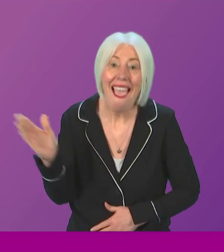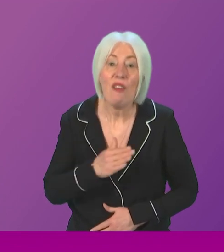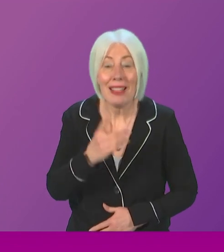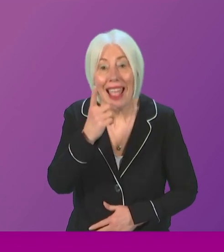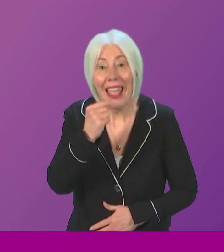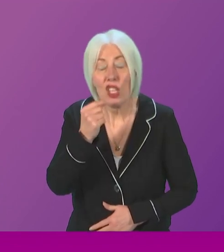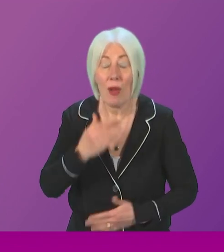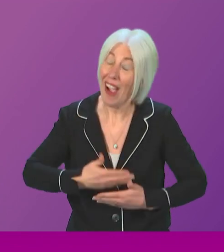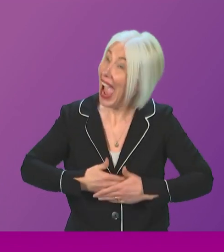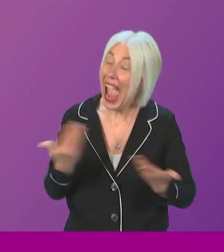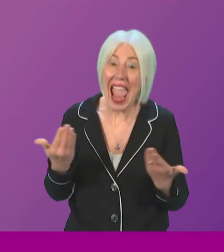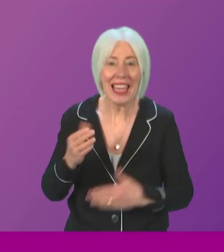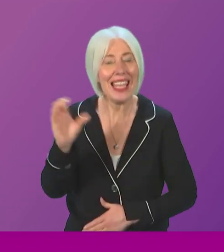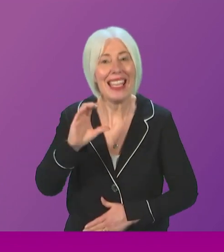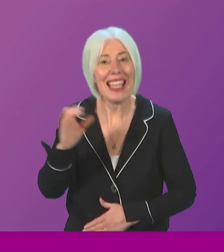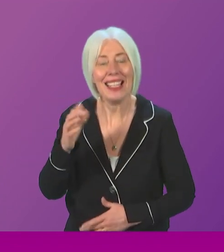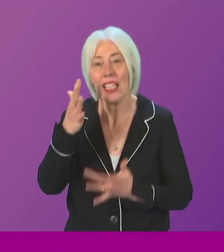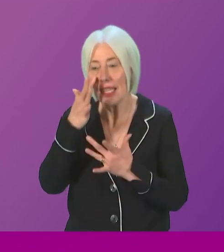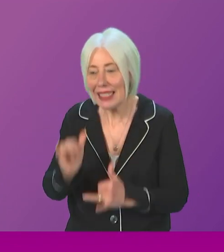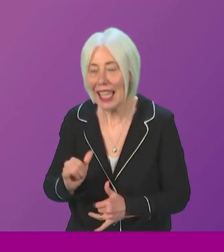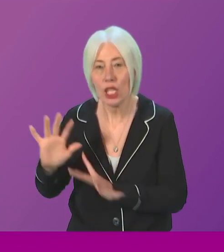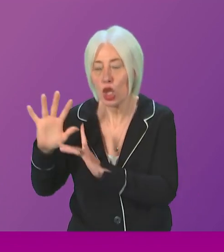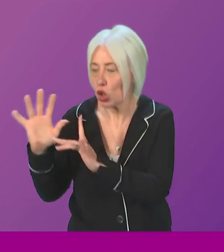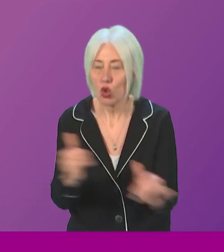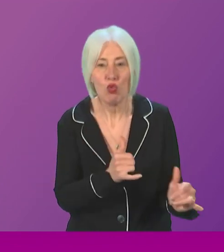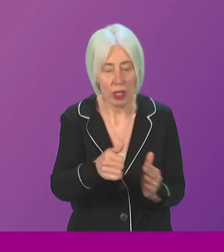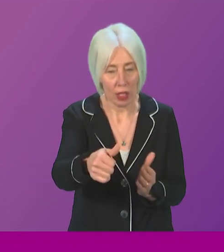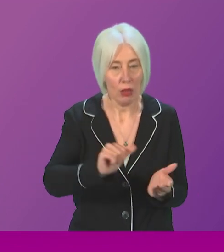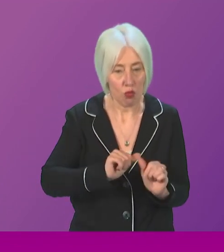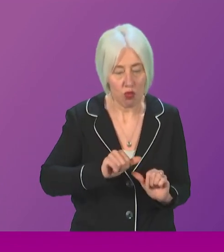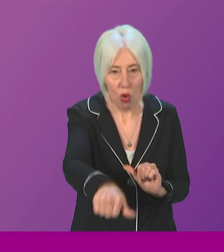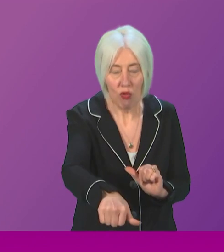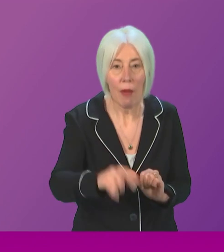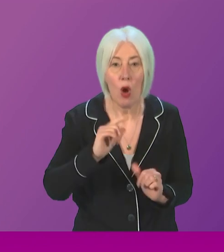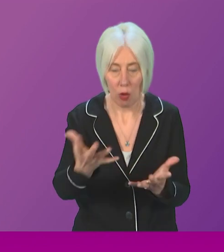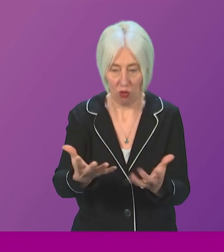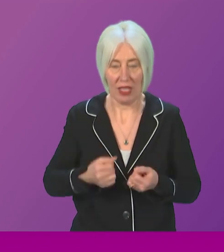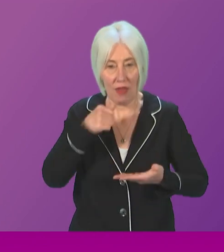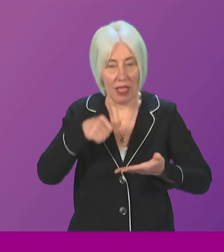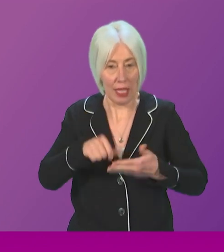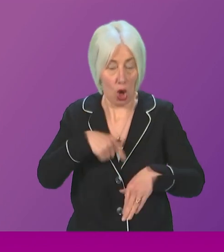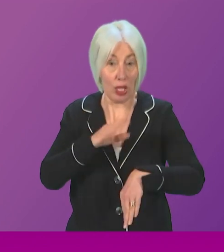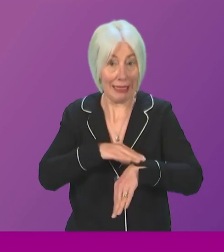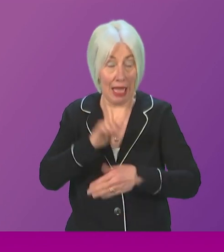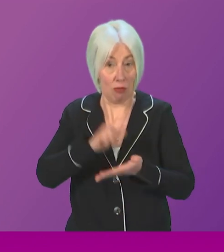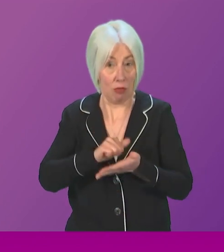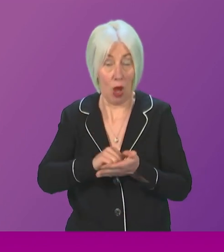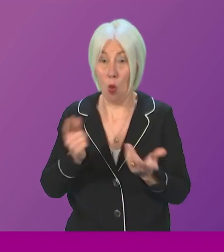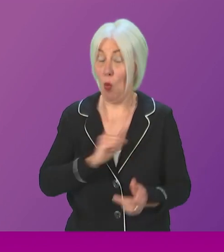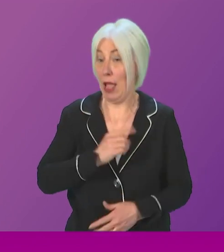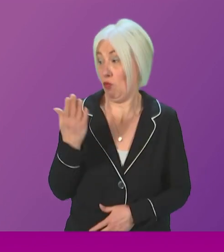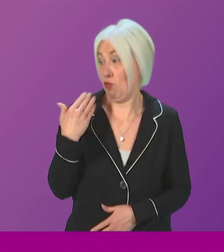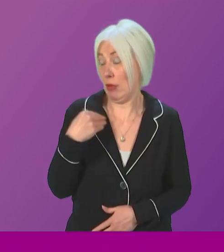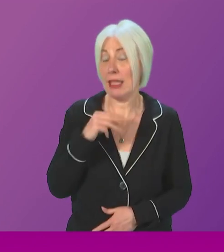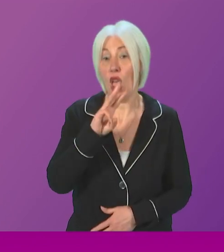eligible for any cancer testing and screening programme is receiving their invitation on time, in light of recent reports that